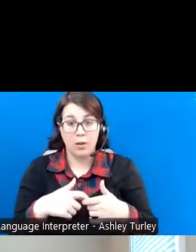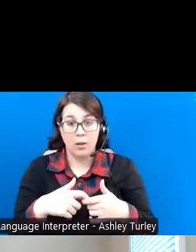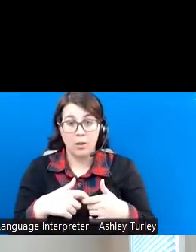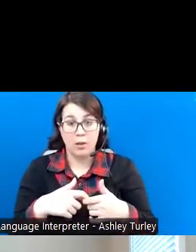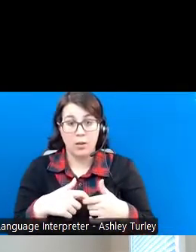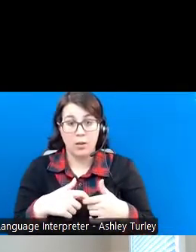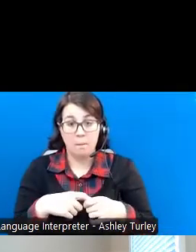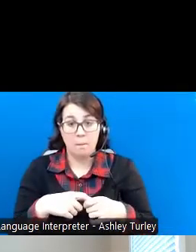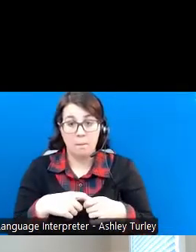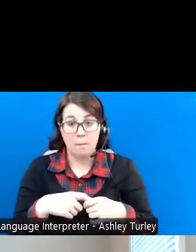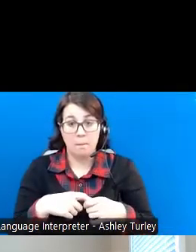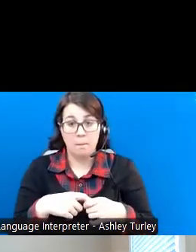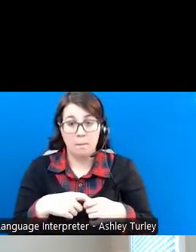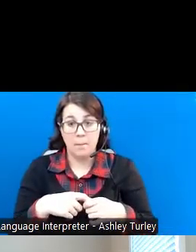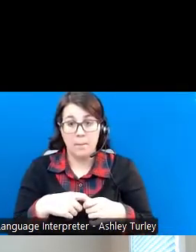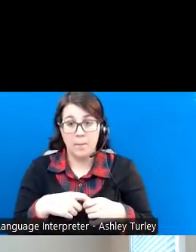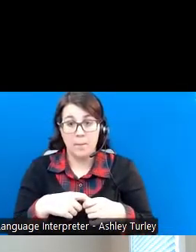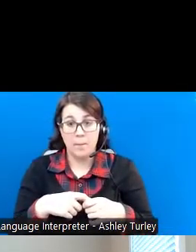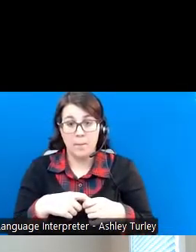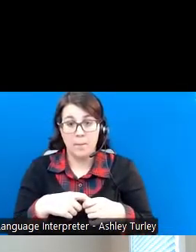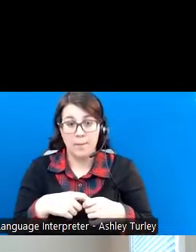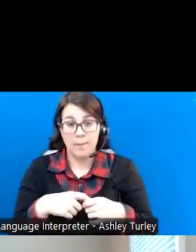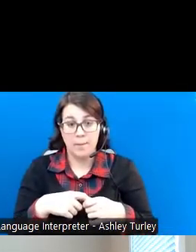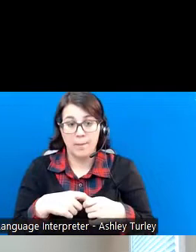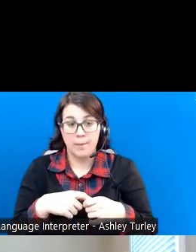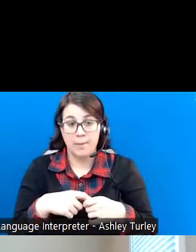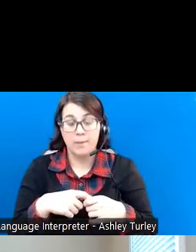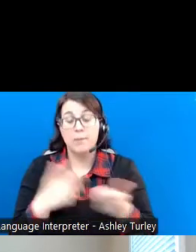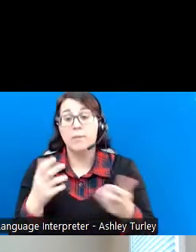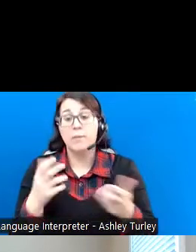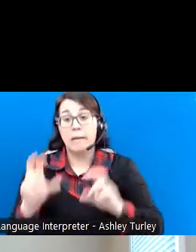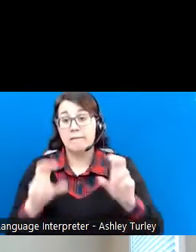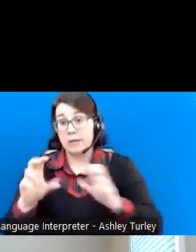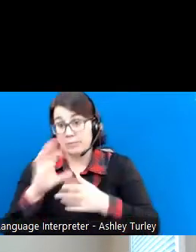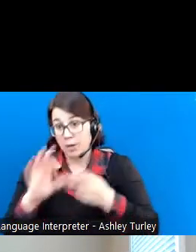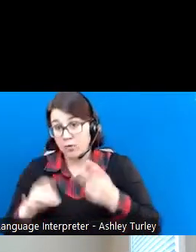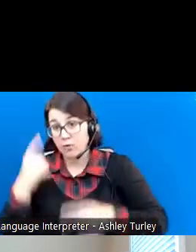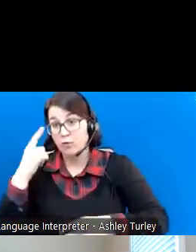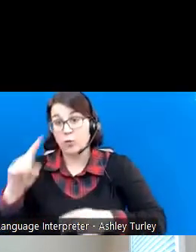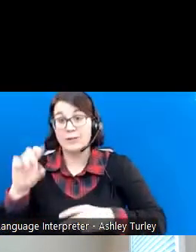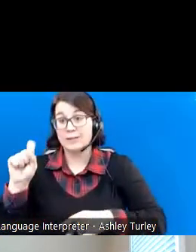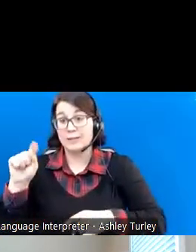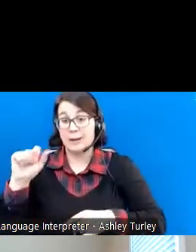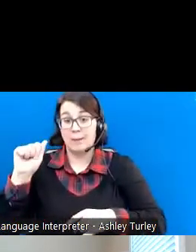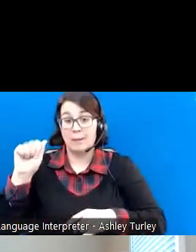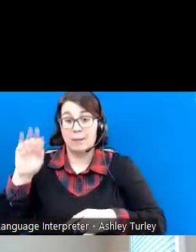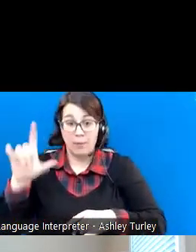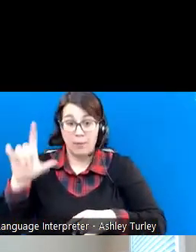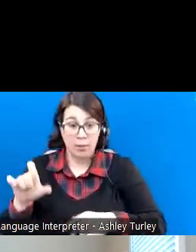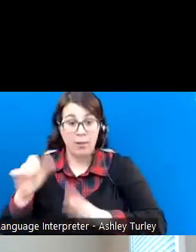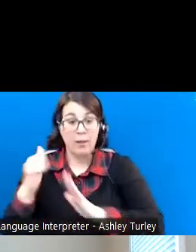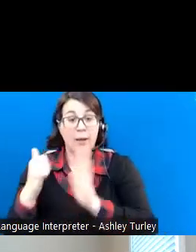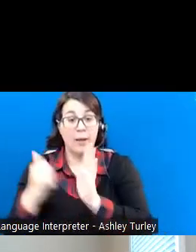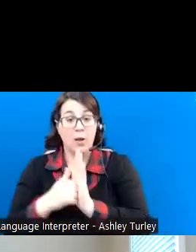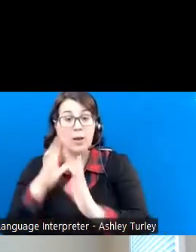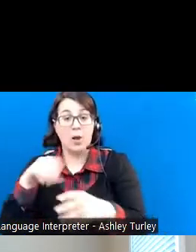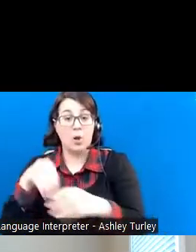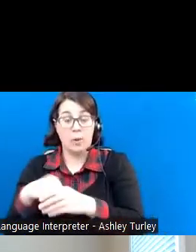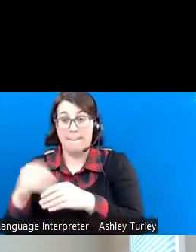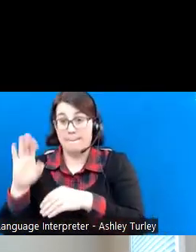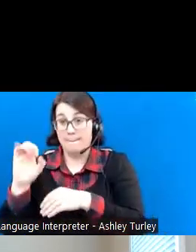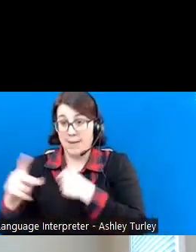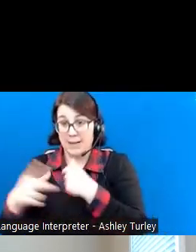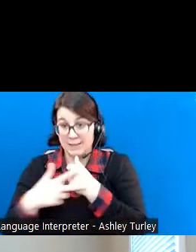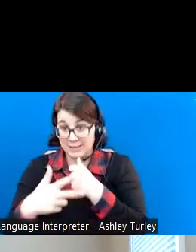So investment options for the stable account include a bank safe option, which is 100% FDIC insured in which the principal